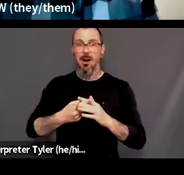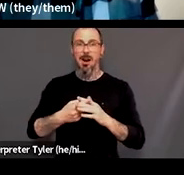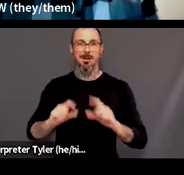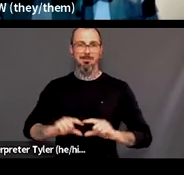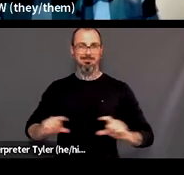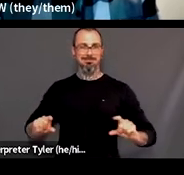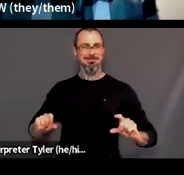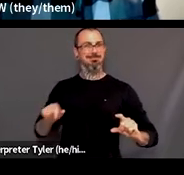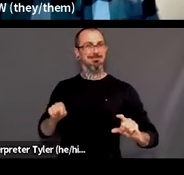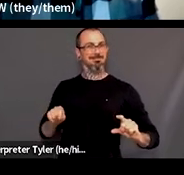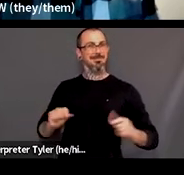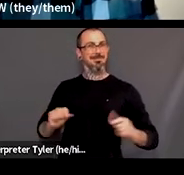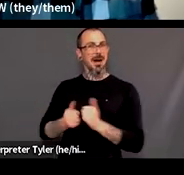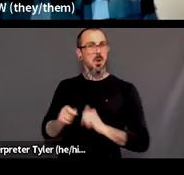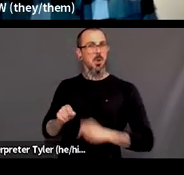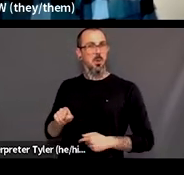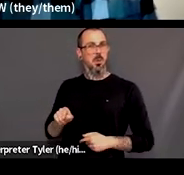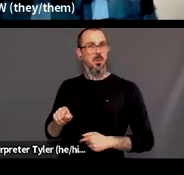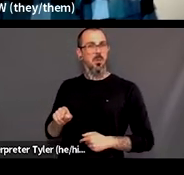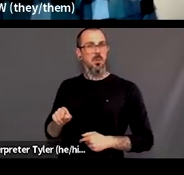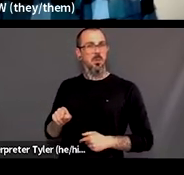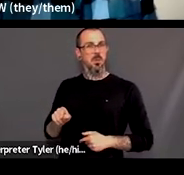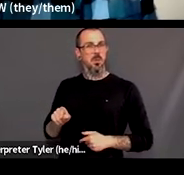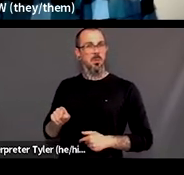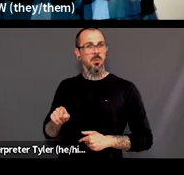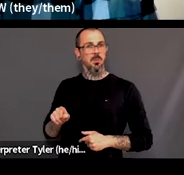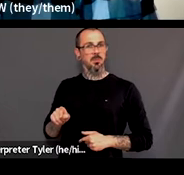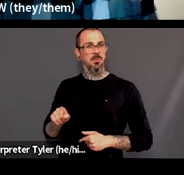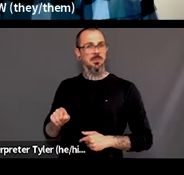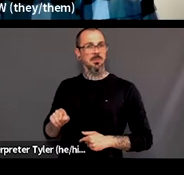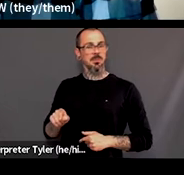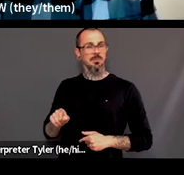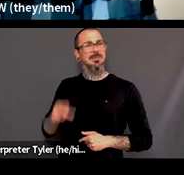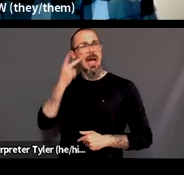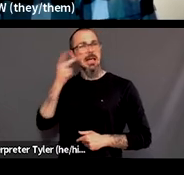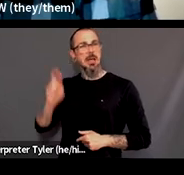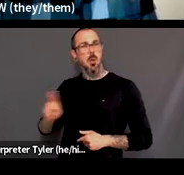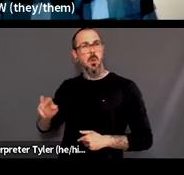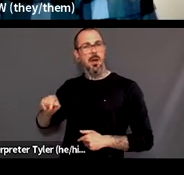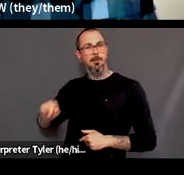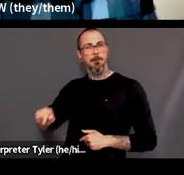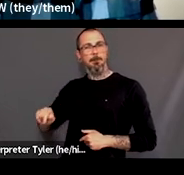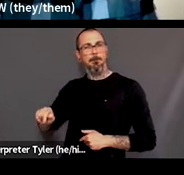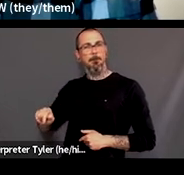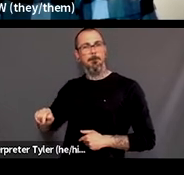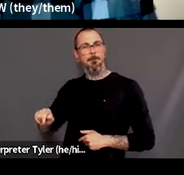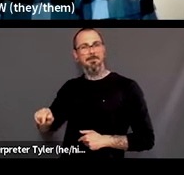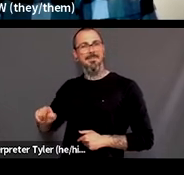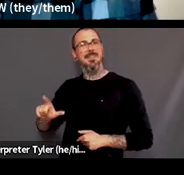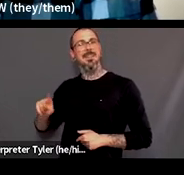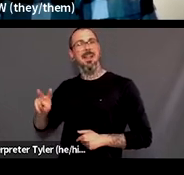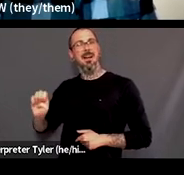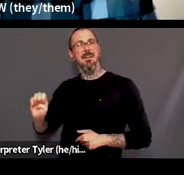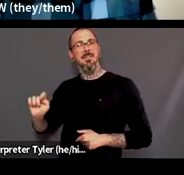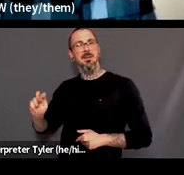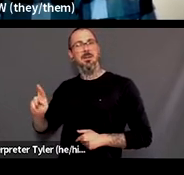in the zoom bar at the bottom on the far right it should say live transcript